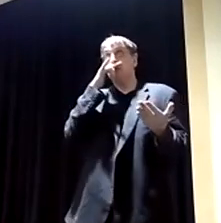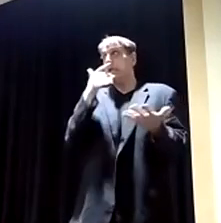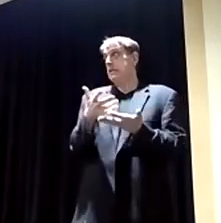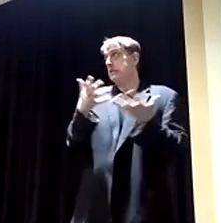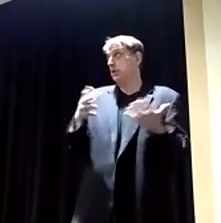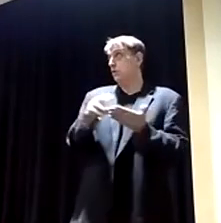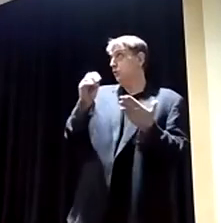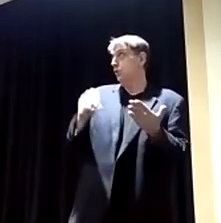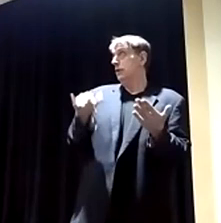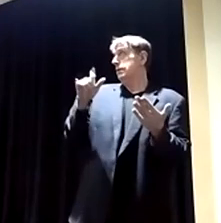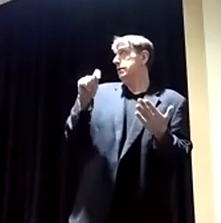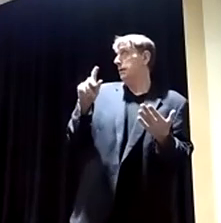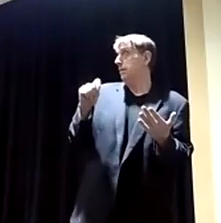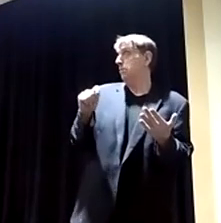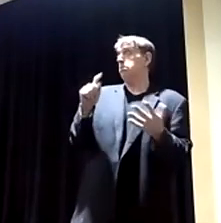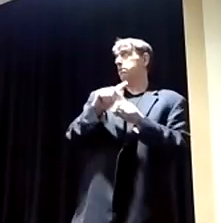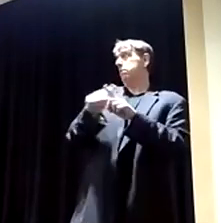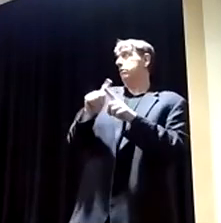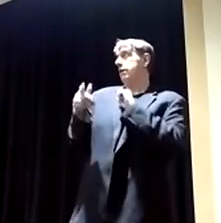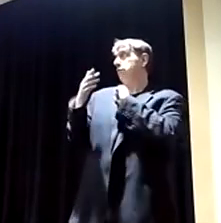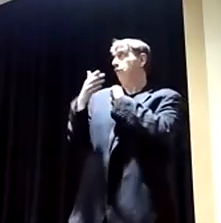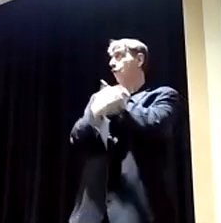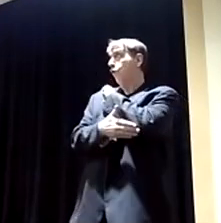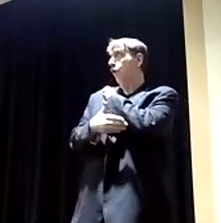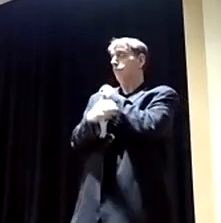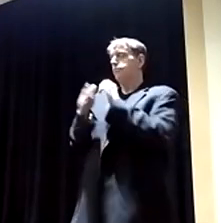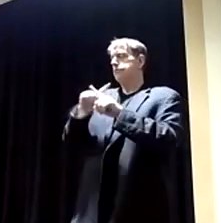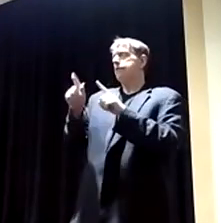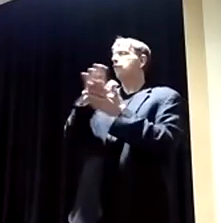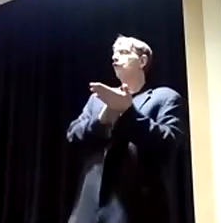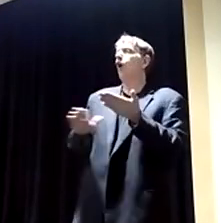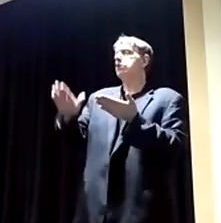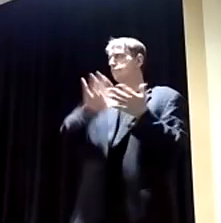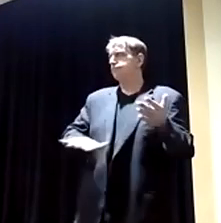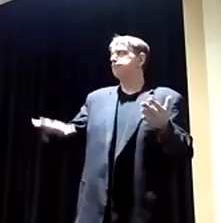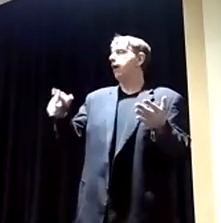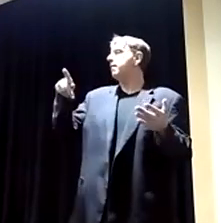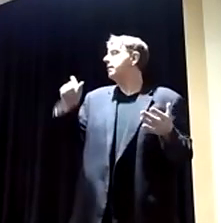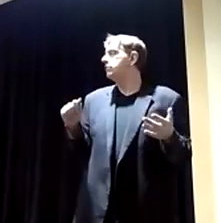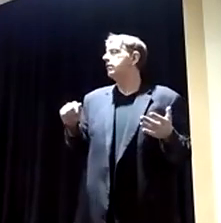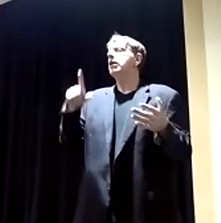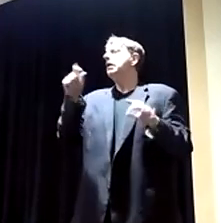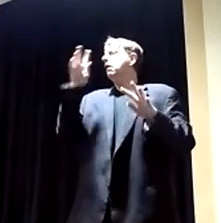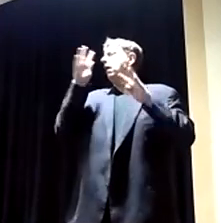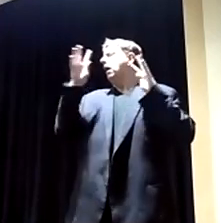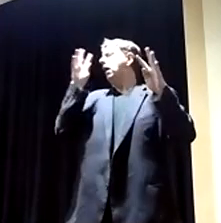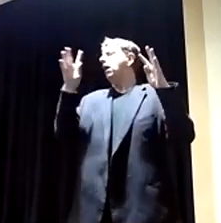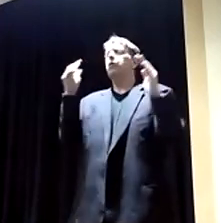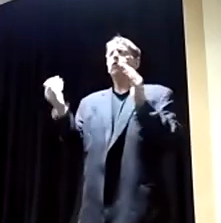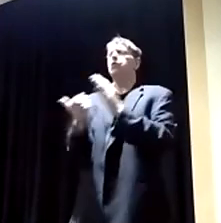program, the Sal, Villanova, these smart kids in these colleges need to make the new